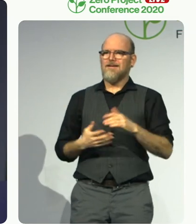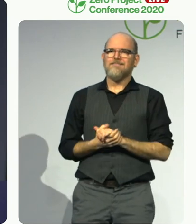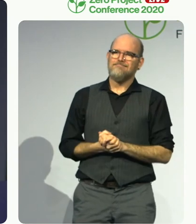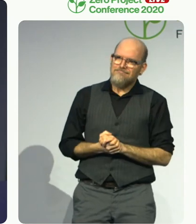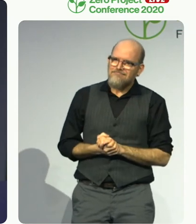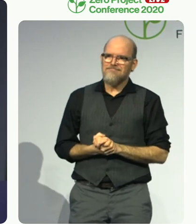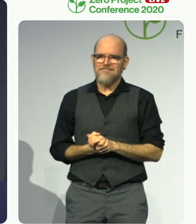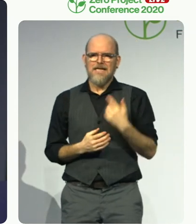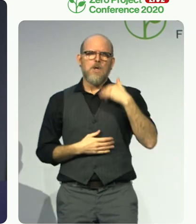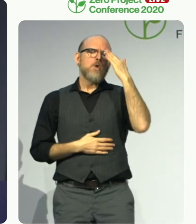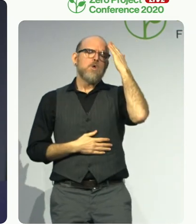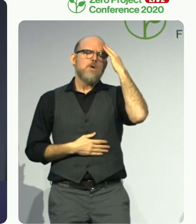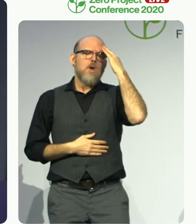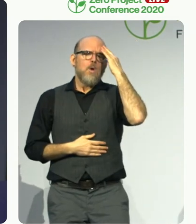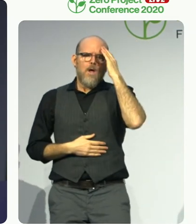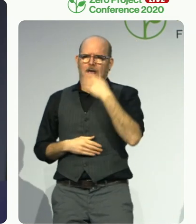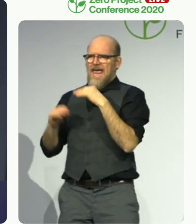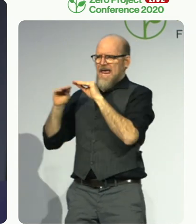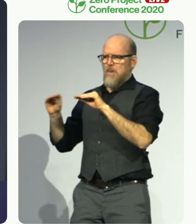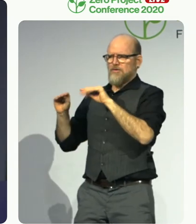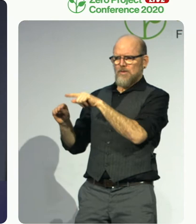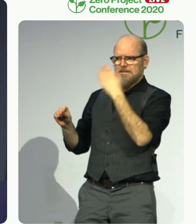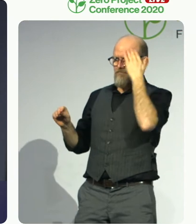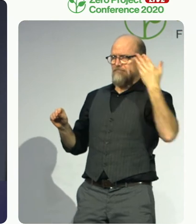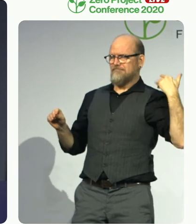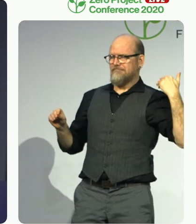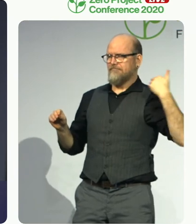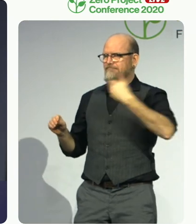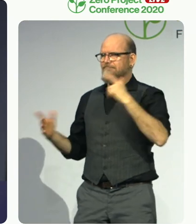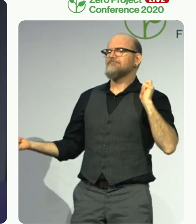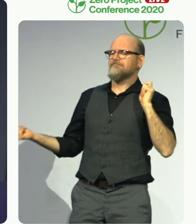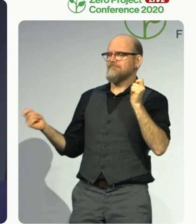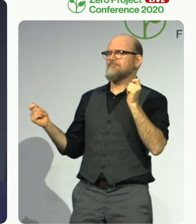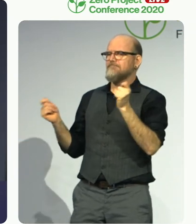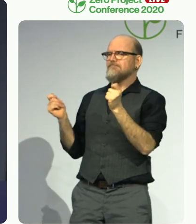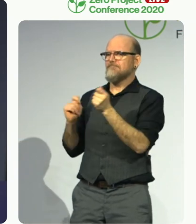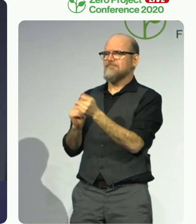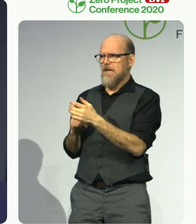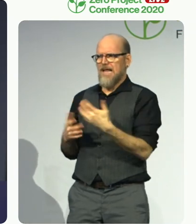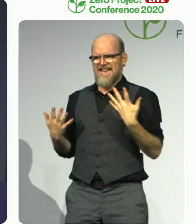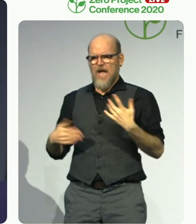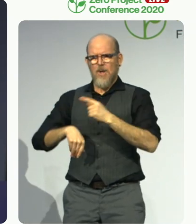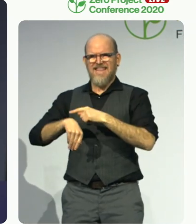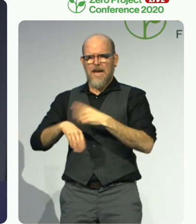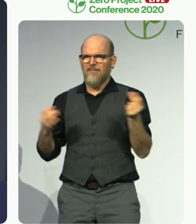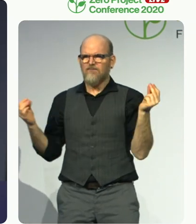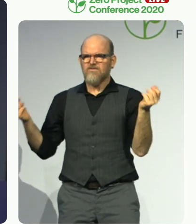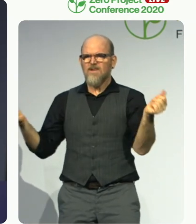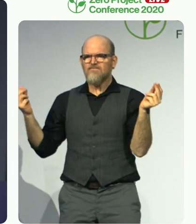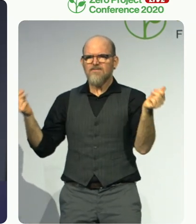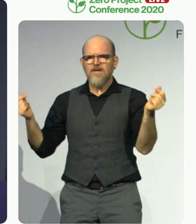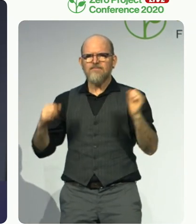These changes just seem to get quicker and quicker. Yes, they can offer unique